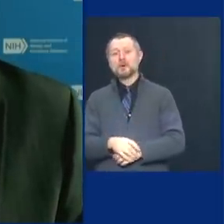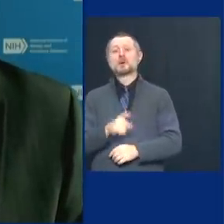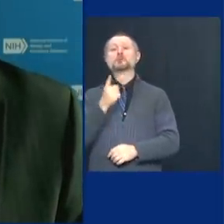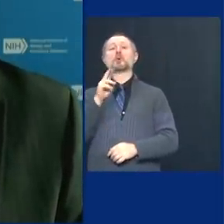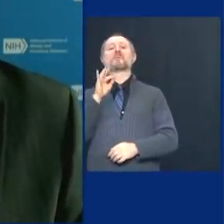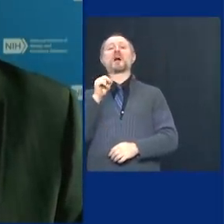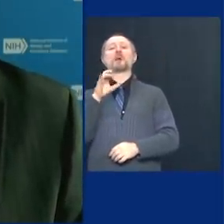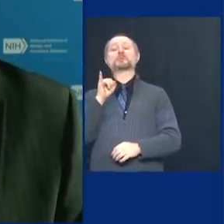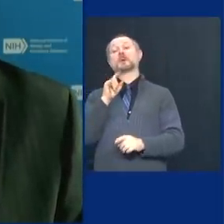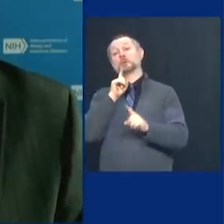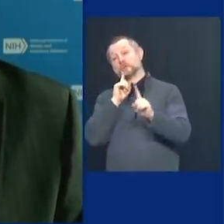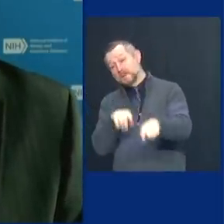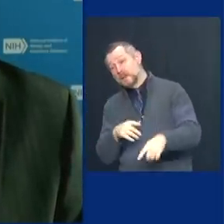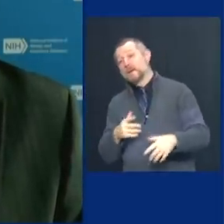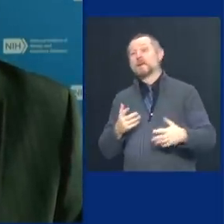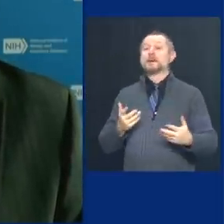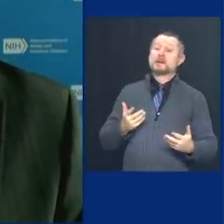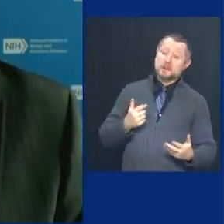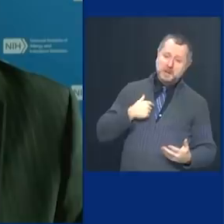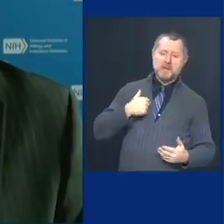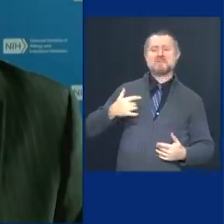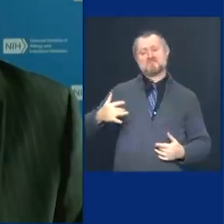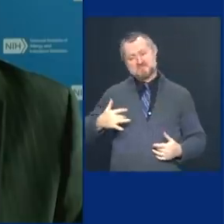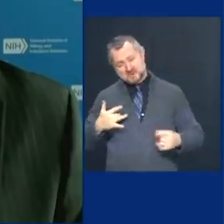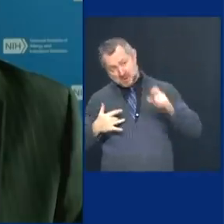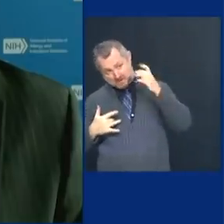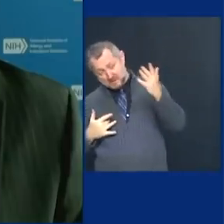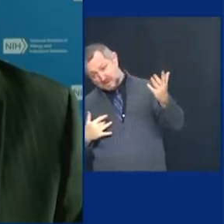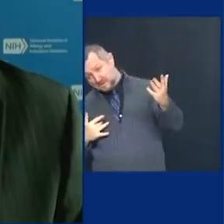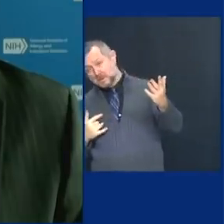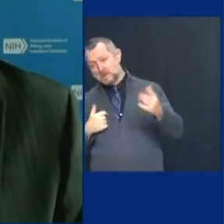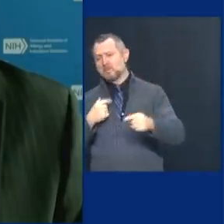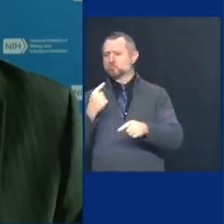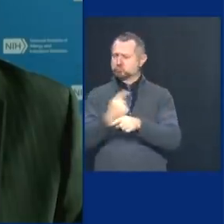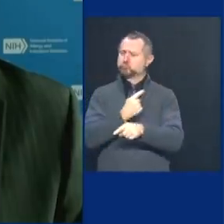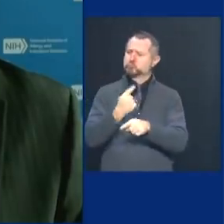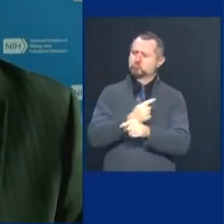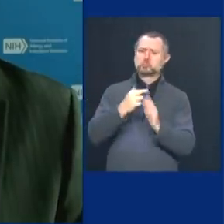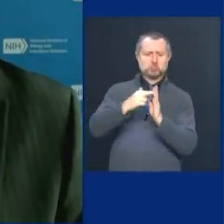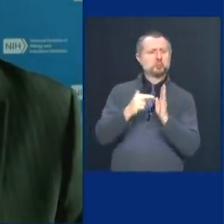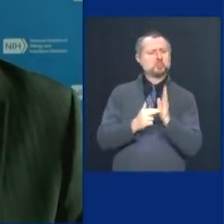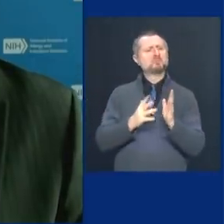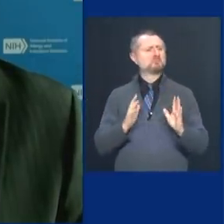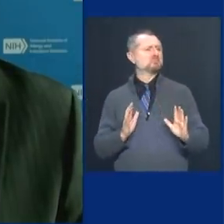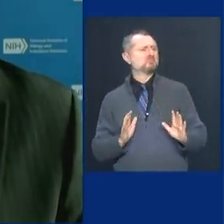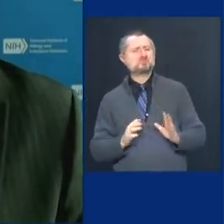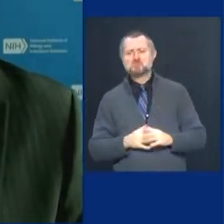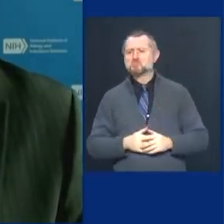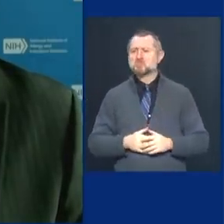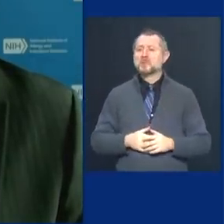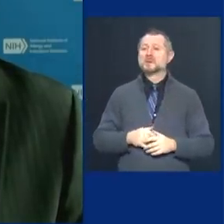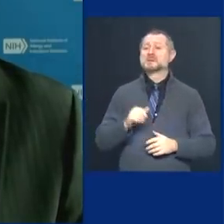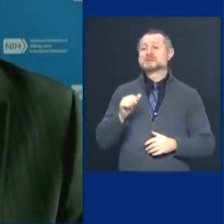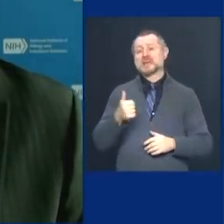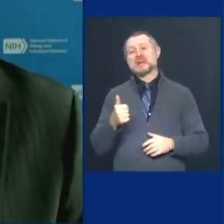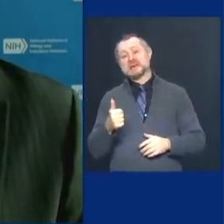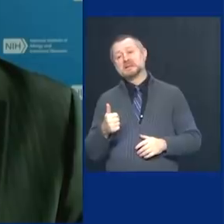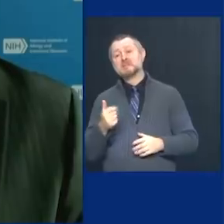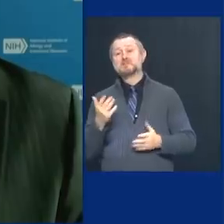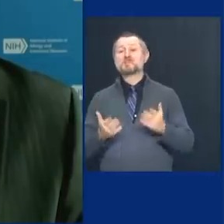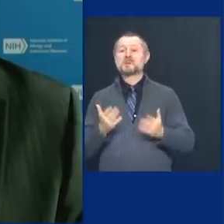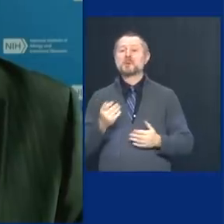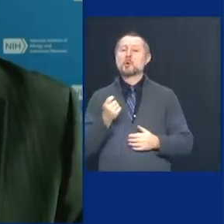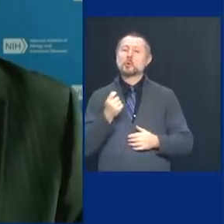Governor, I think that's a very sound rule. And I feel, you know, 10 may even be a bit too much.